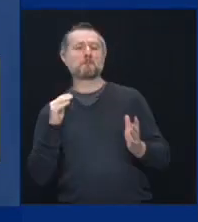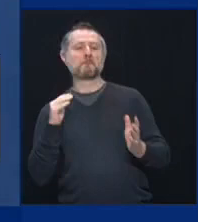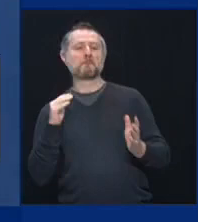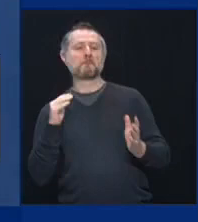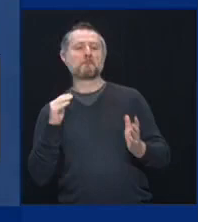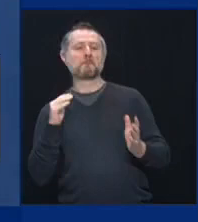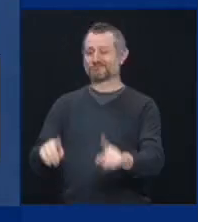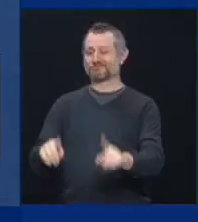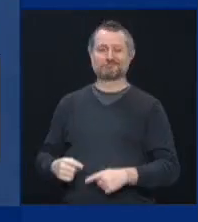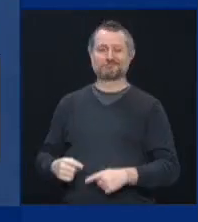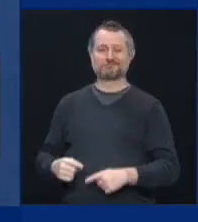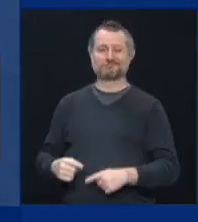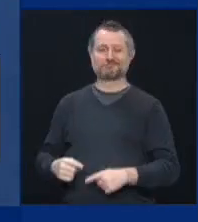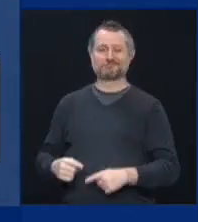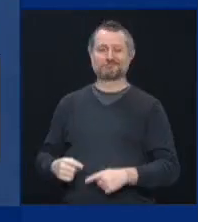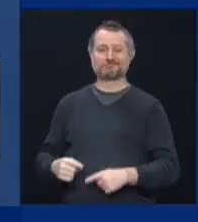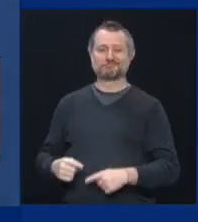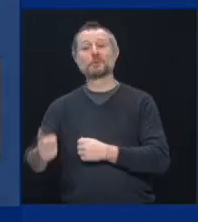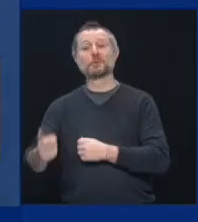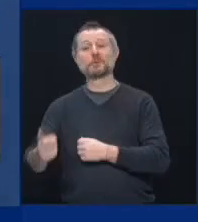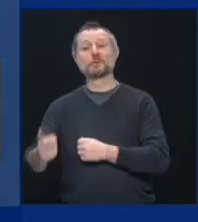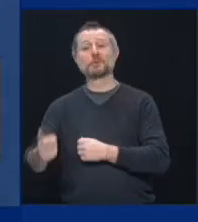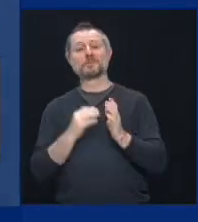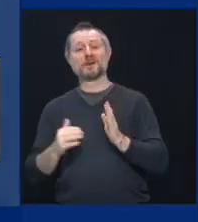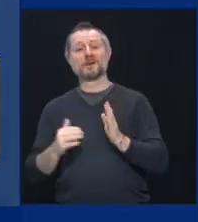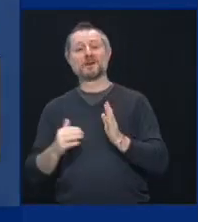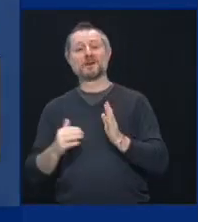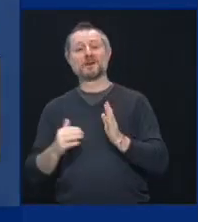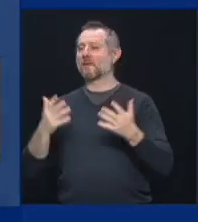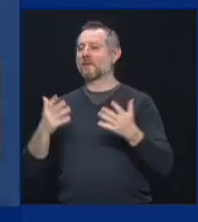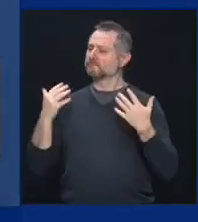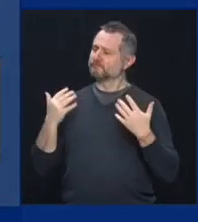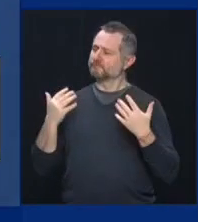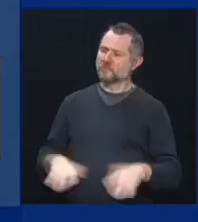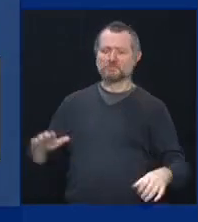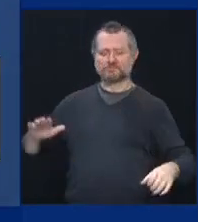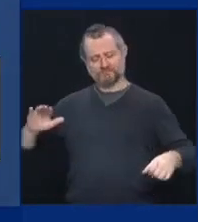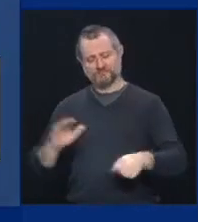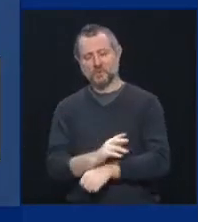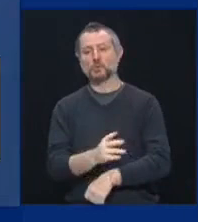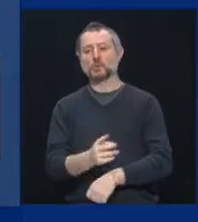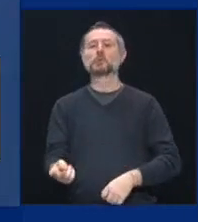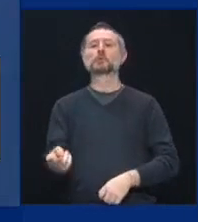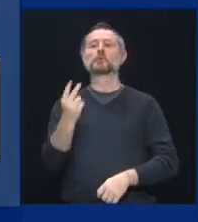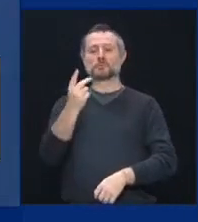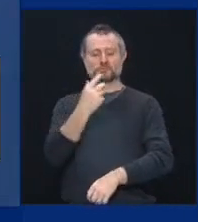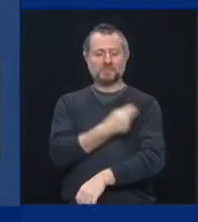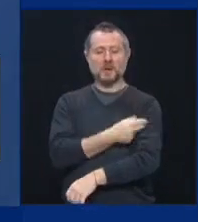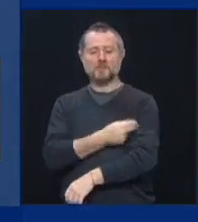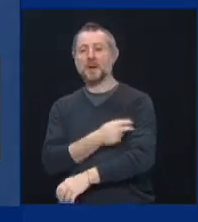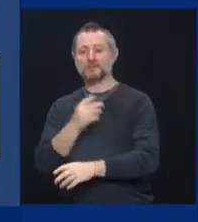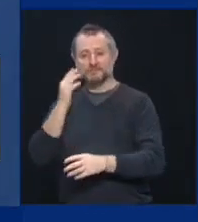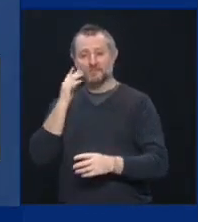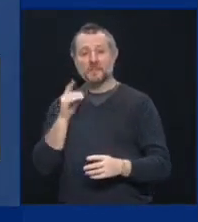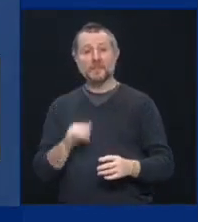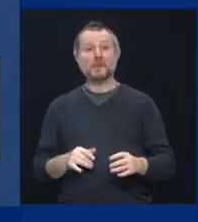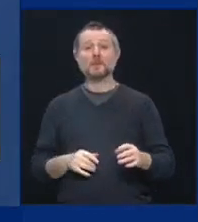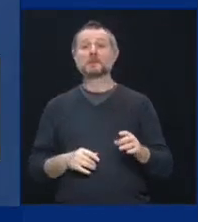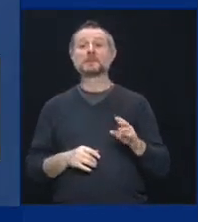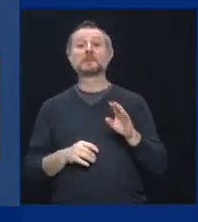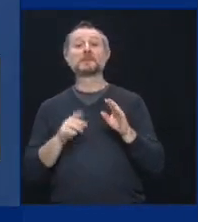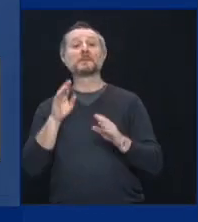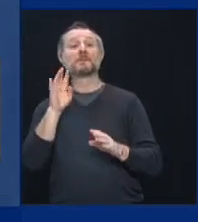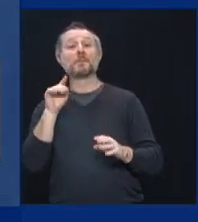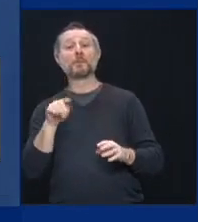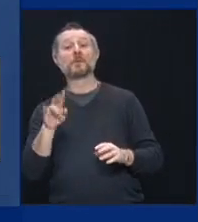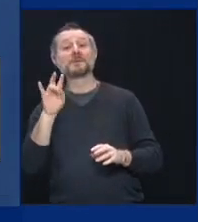Yorkers are fully vaccinated. 4,700 have at least the first vaccine. I got my first